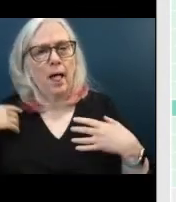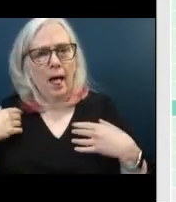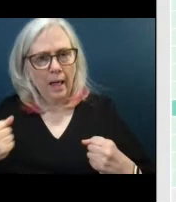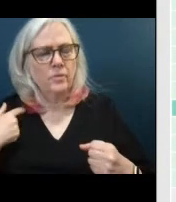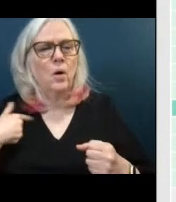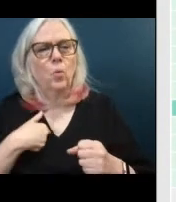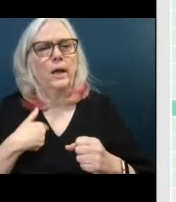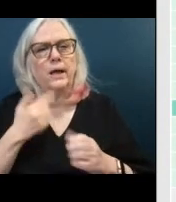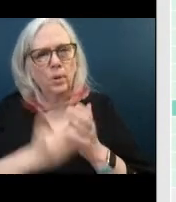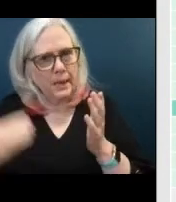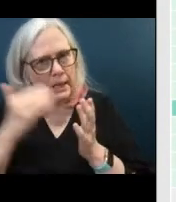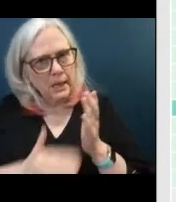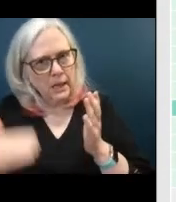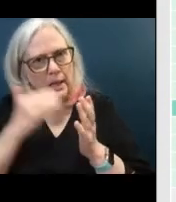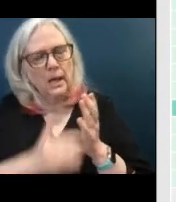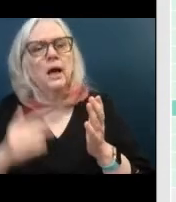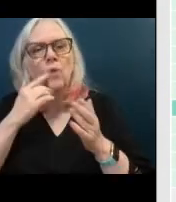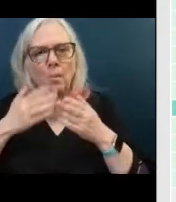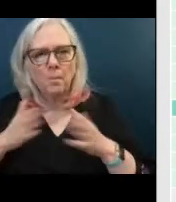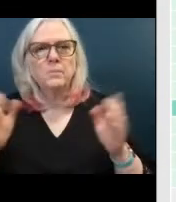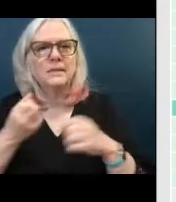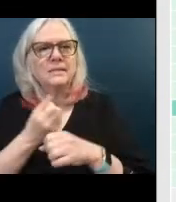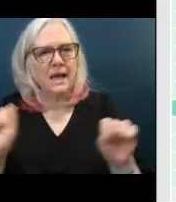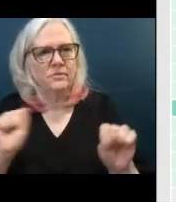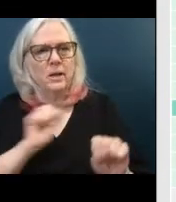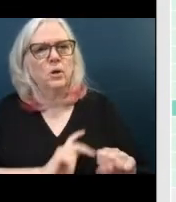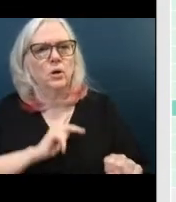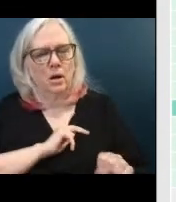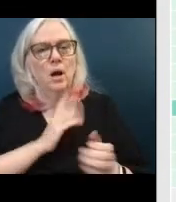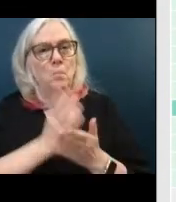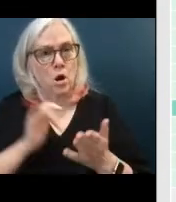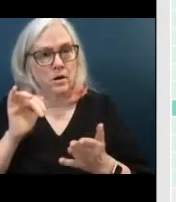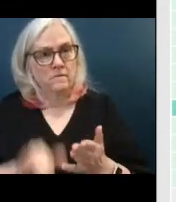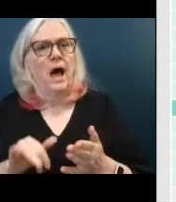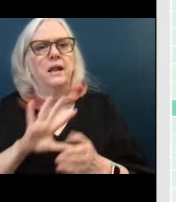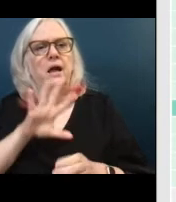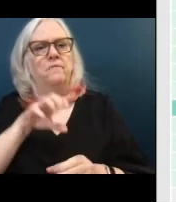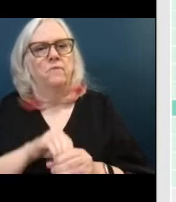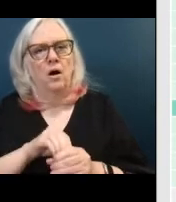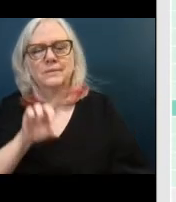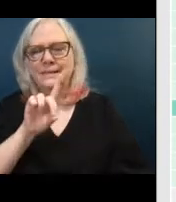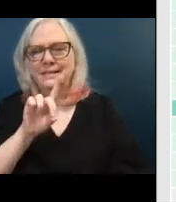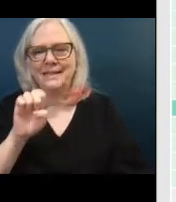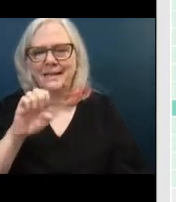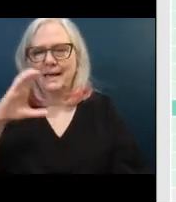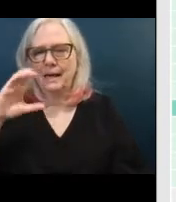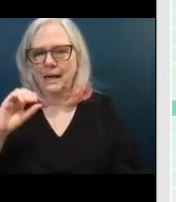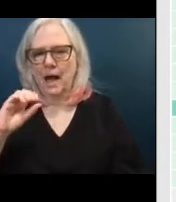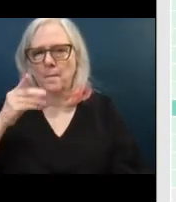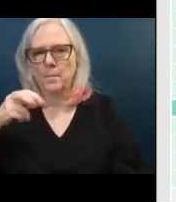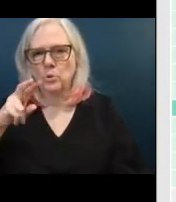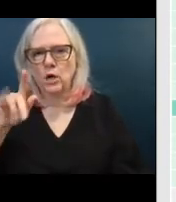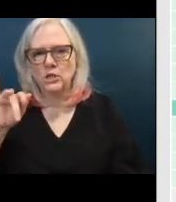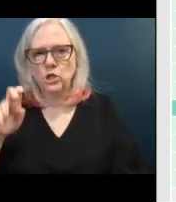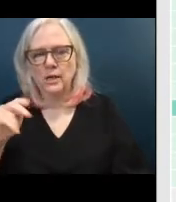safety personnel part of mental health involves decompression from the work day so 24